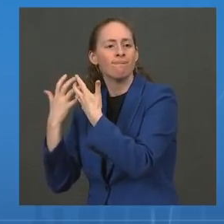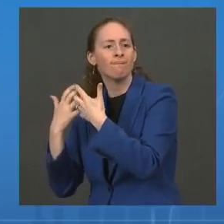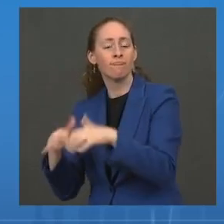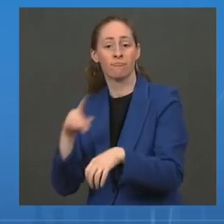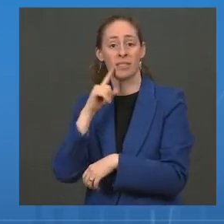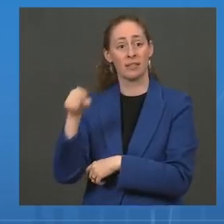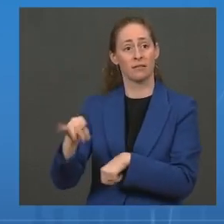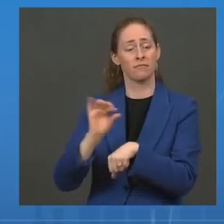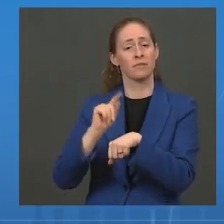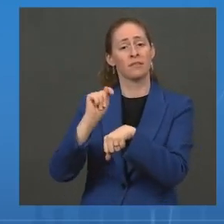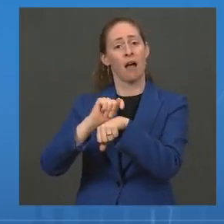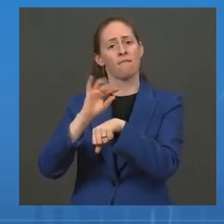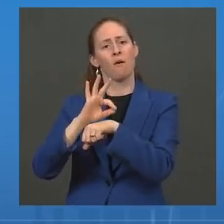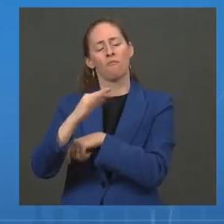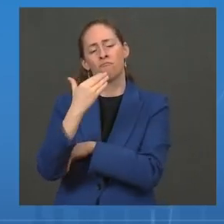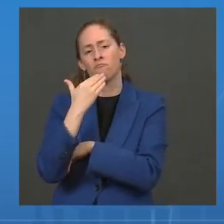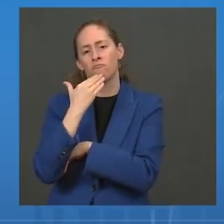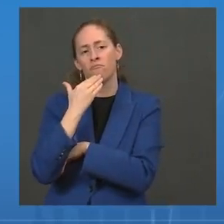something that is truly powerful.